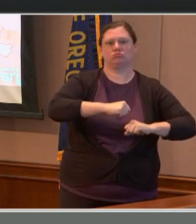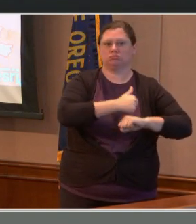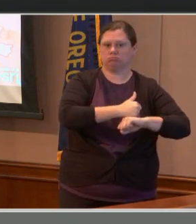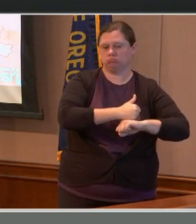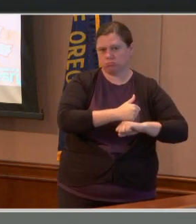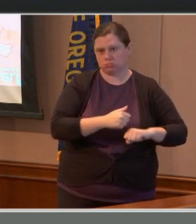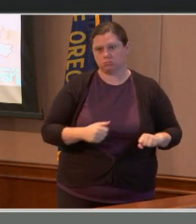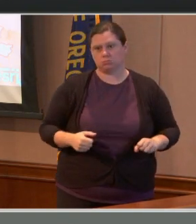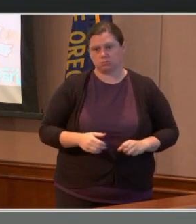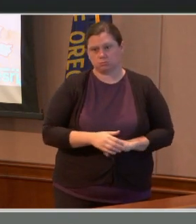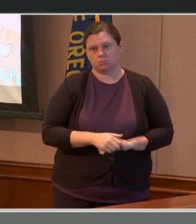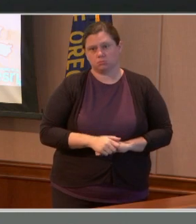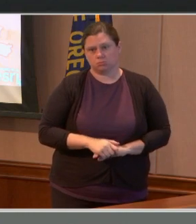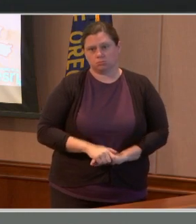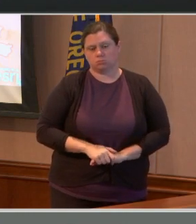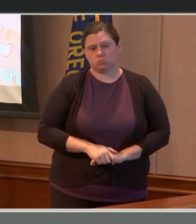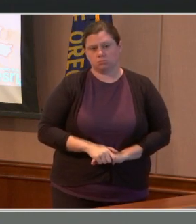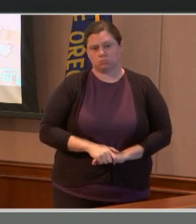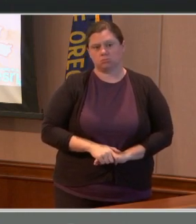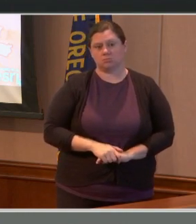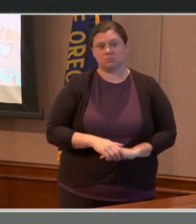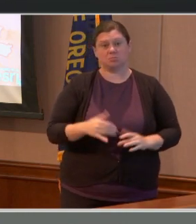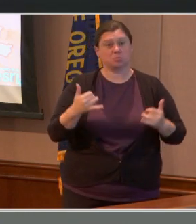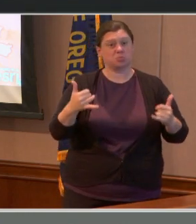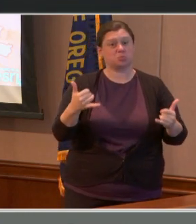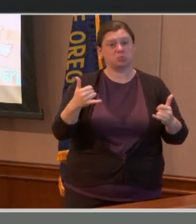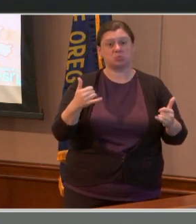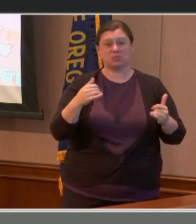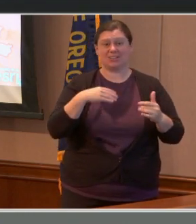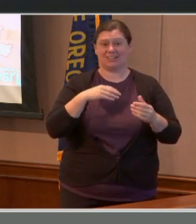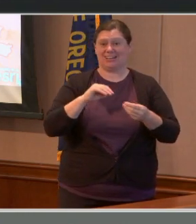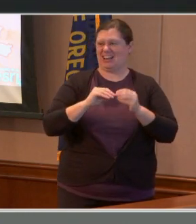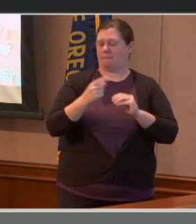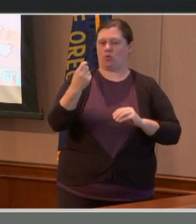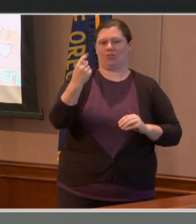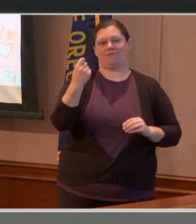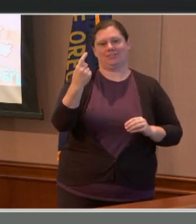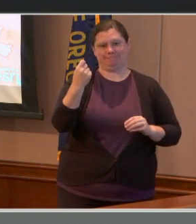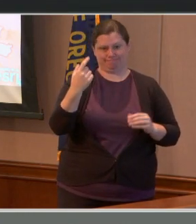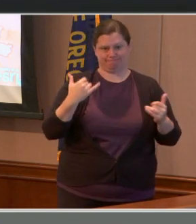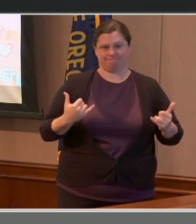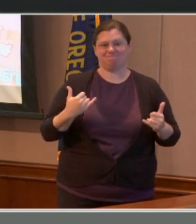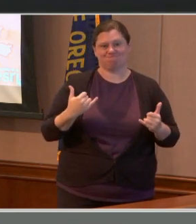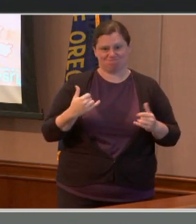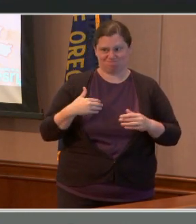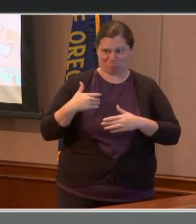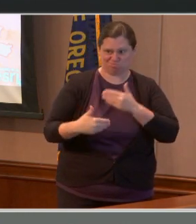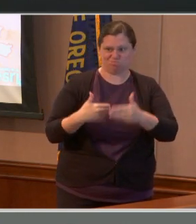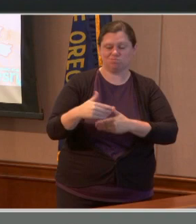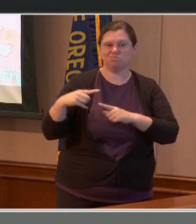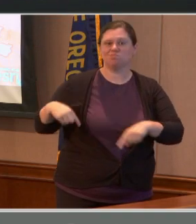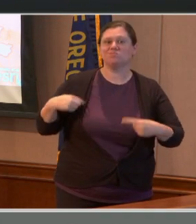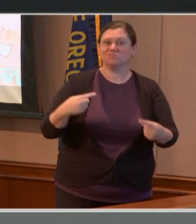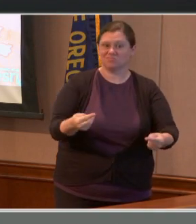It's our 11th day here and it's been just a very